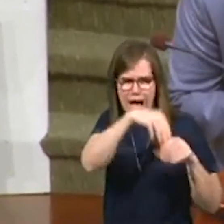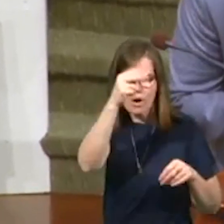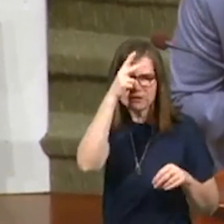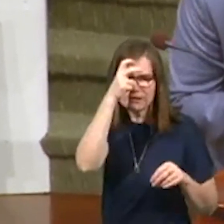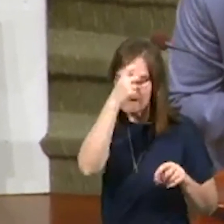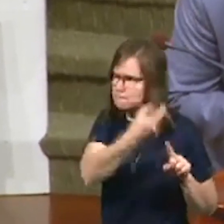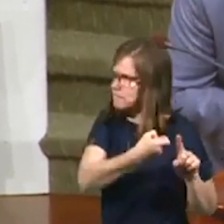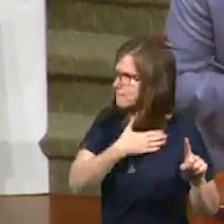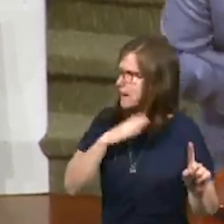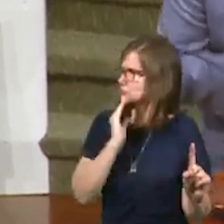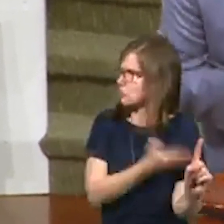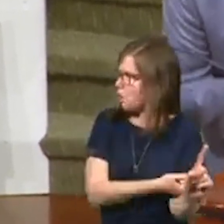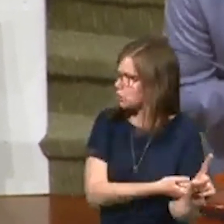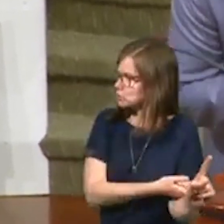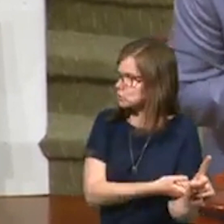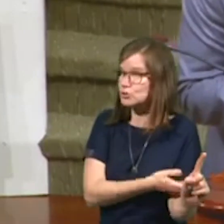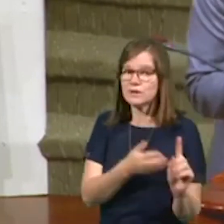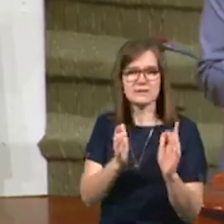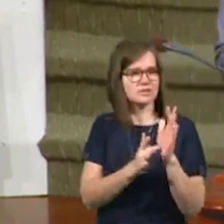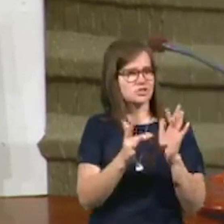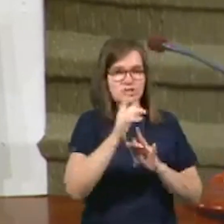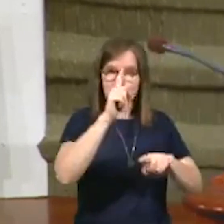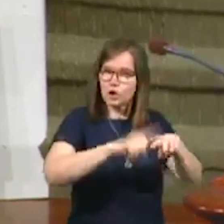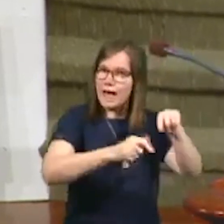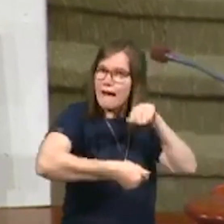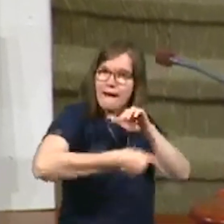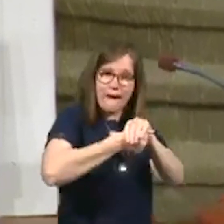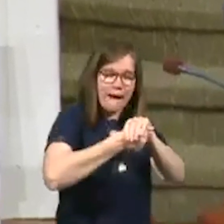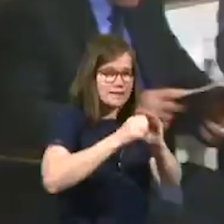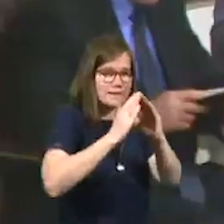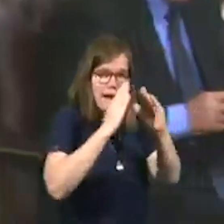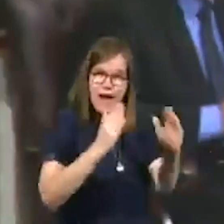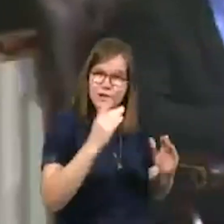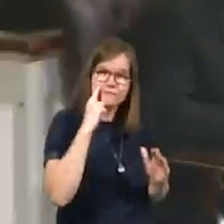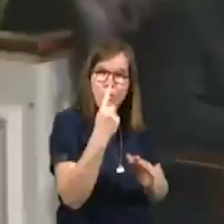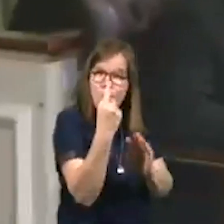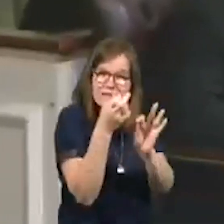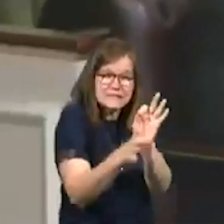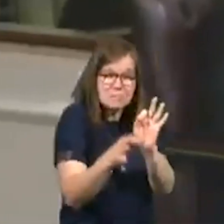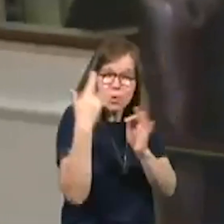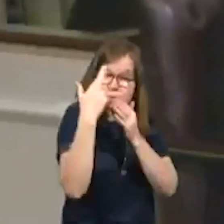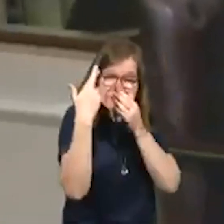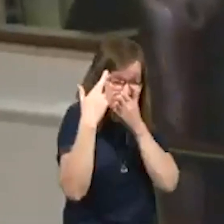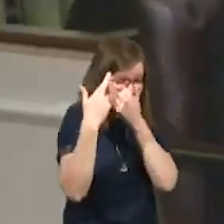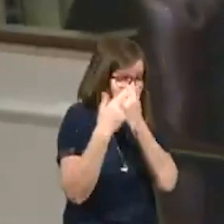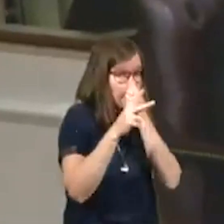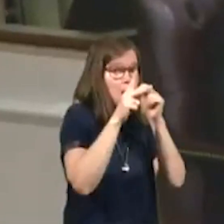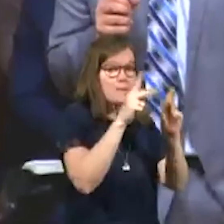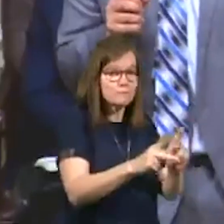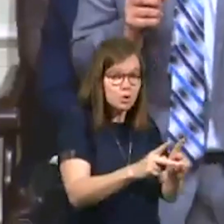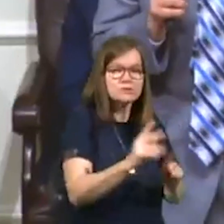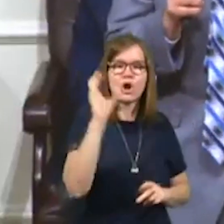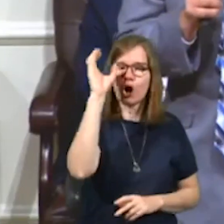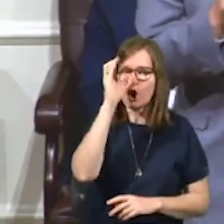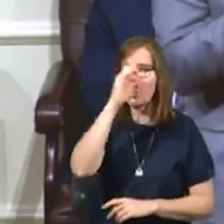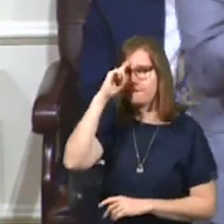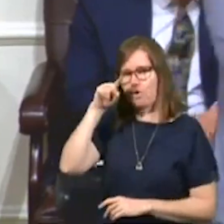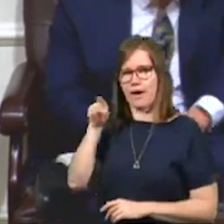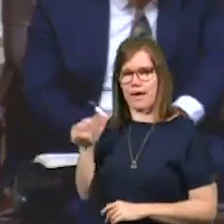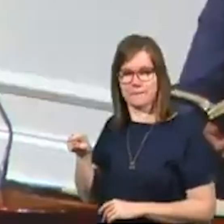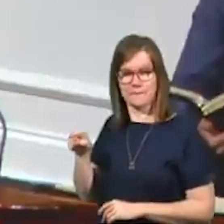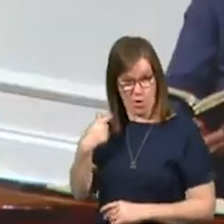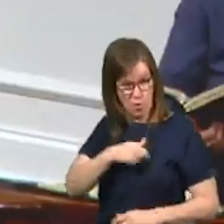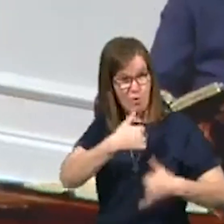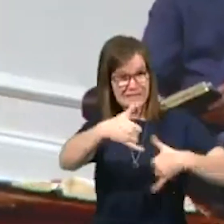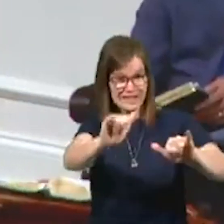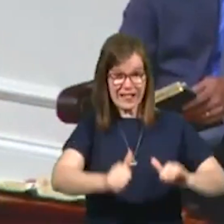her daughter. Jesus could not hide in the house for one simple reason. There was somebody that was looking for him. You know, we're